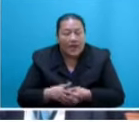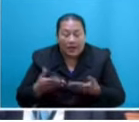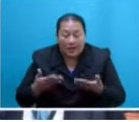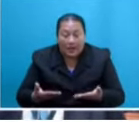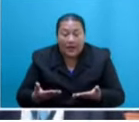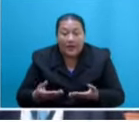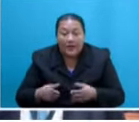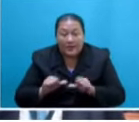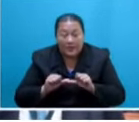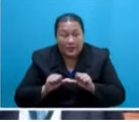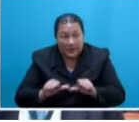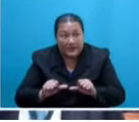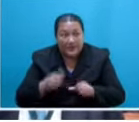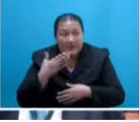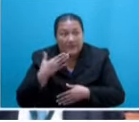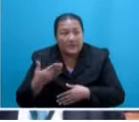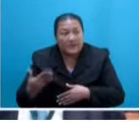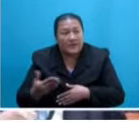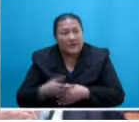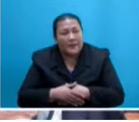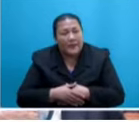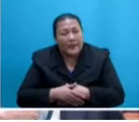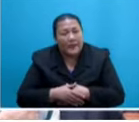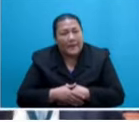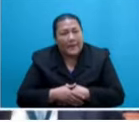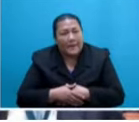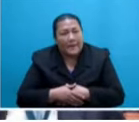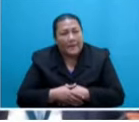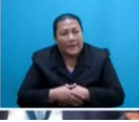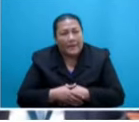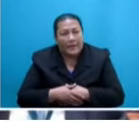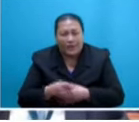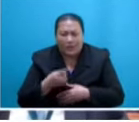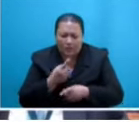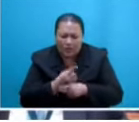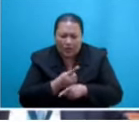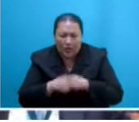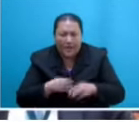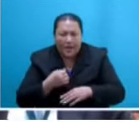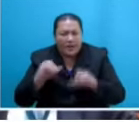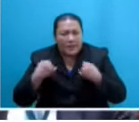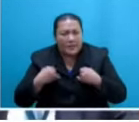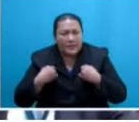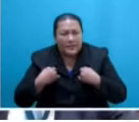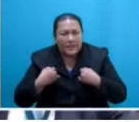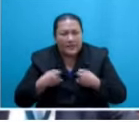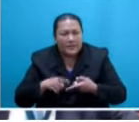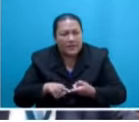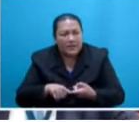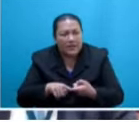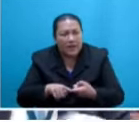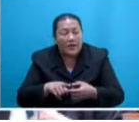the President, on the negotiations of pay surplus, status on the implementation of the Sustainable Development Goals